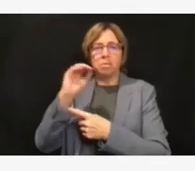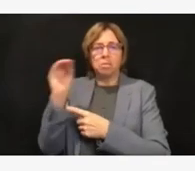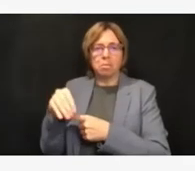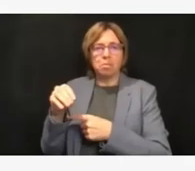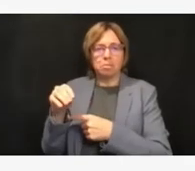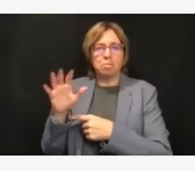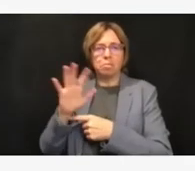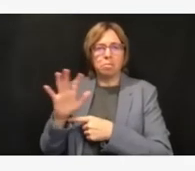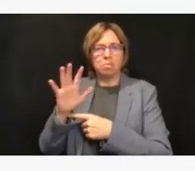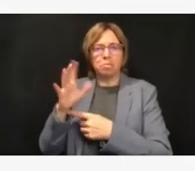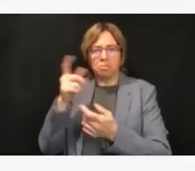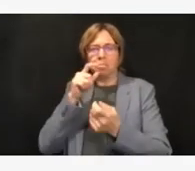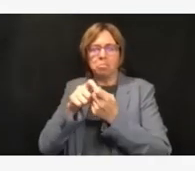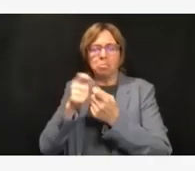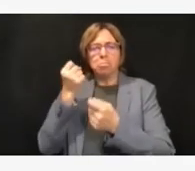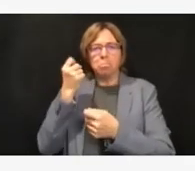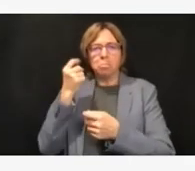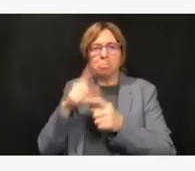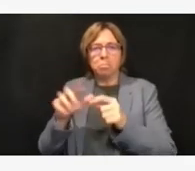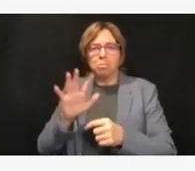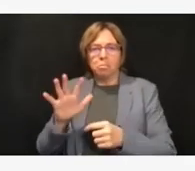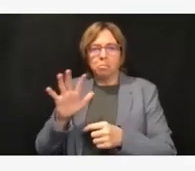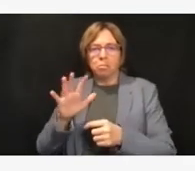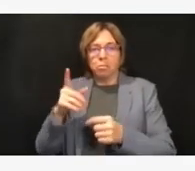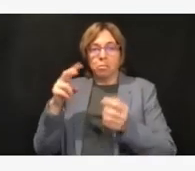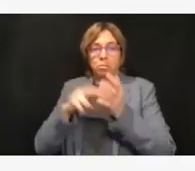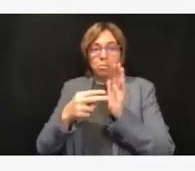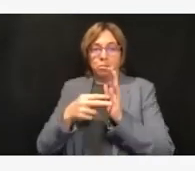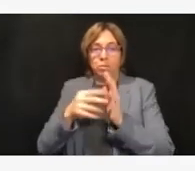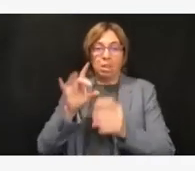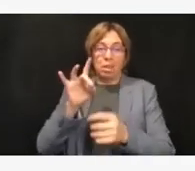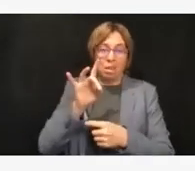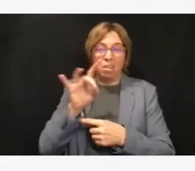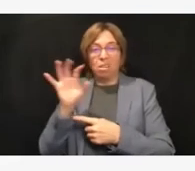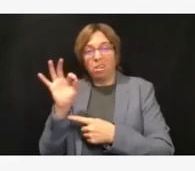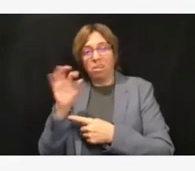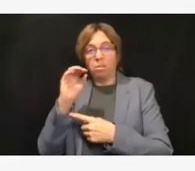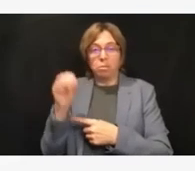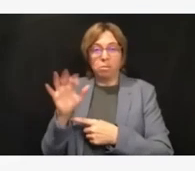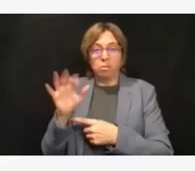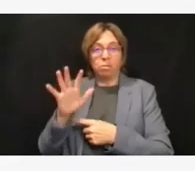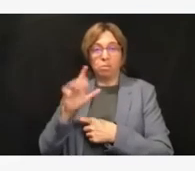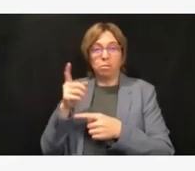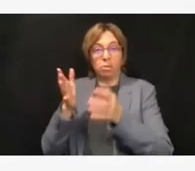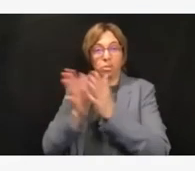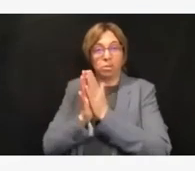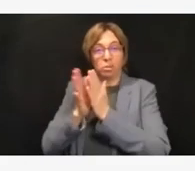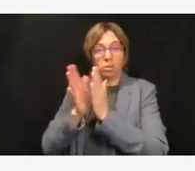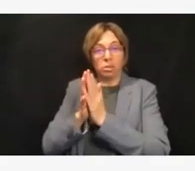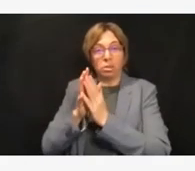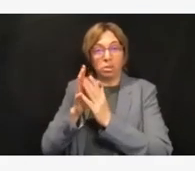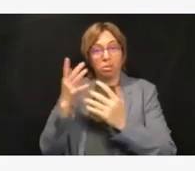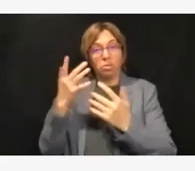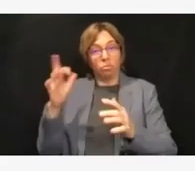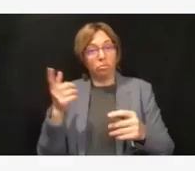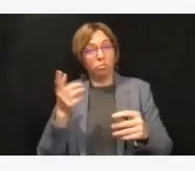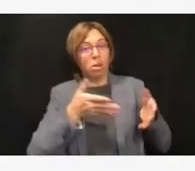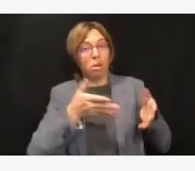9% of requests that have been made you have granted or 8% to 9% of employees have,